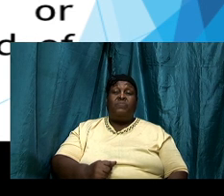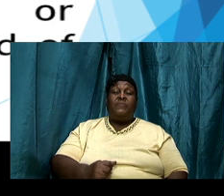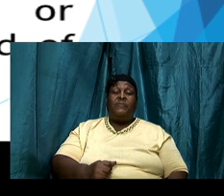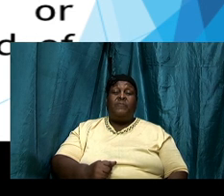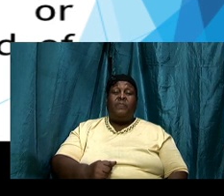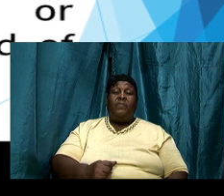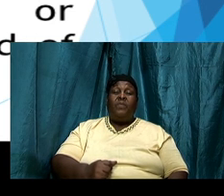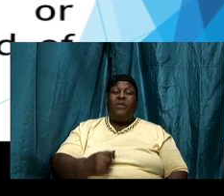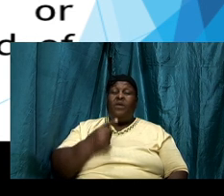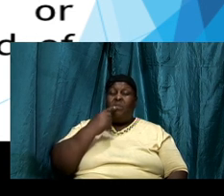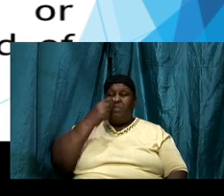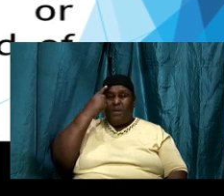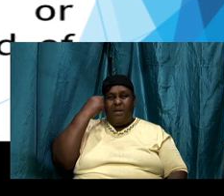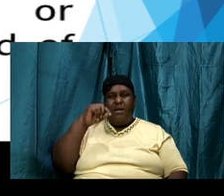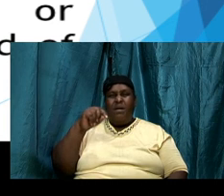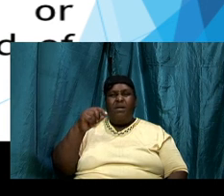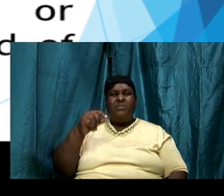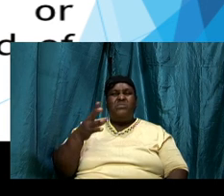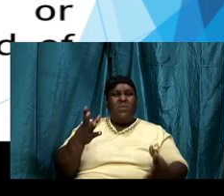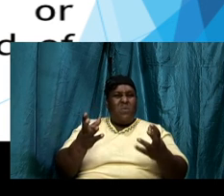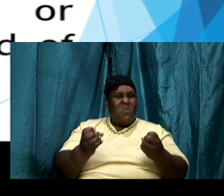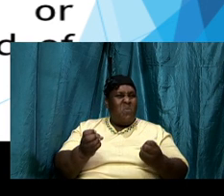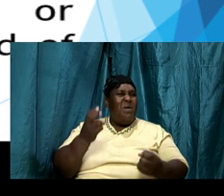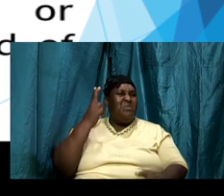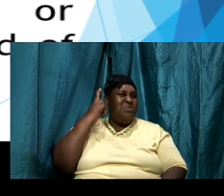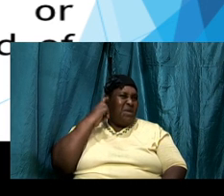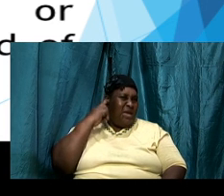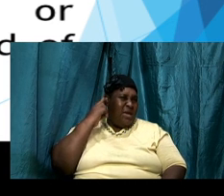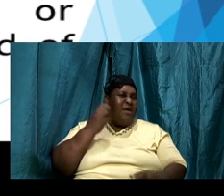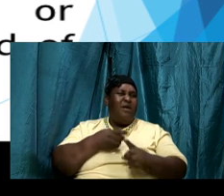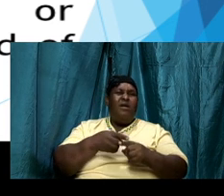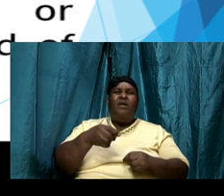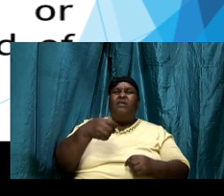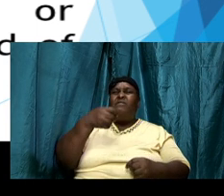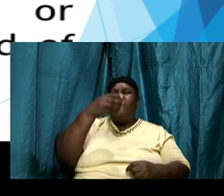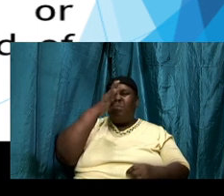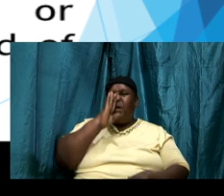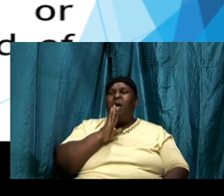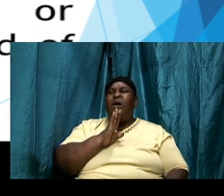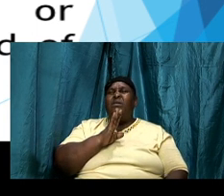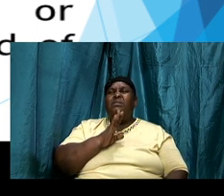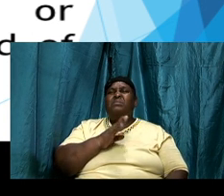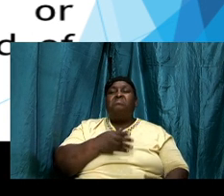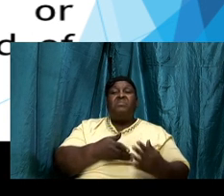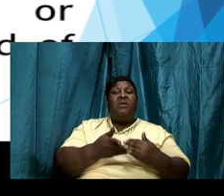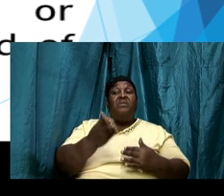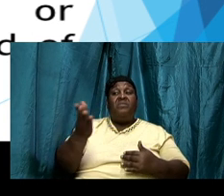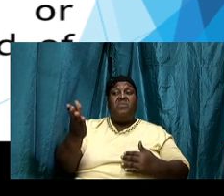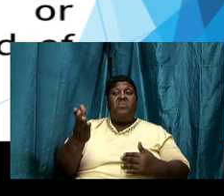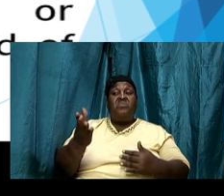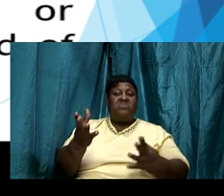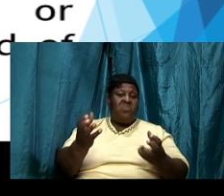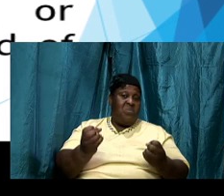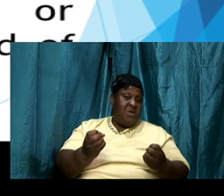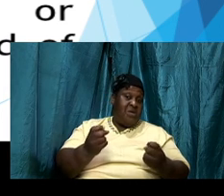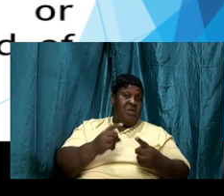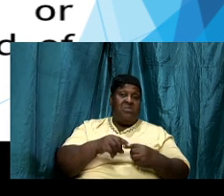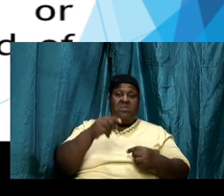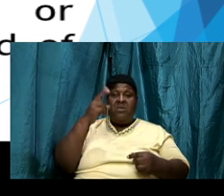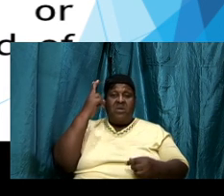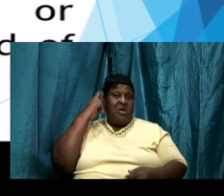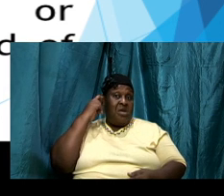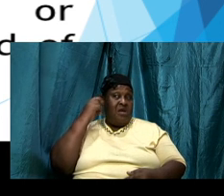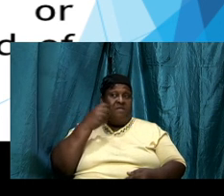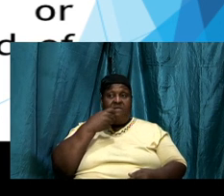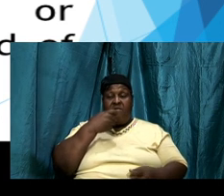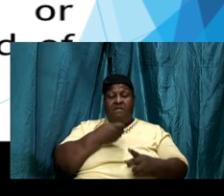because they want to hear from the Lord there are those who because they want to hear from the